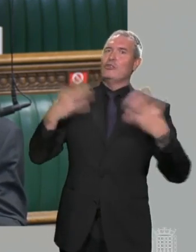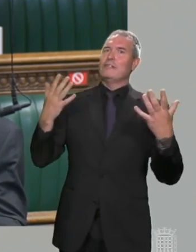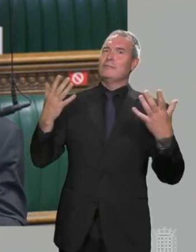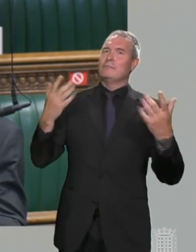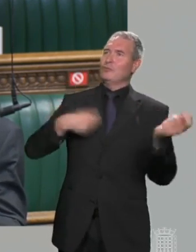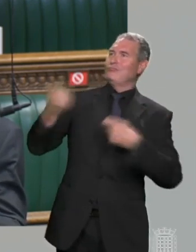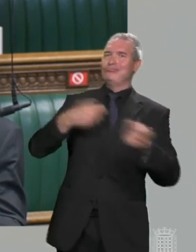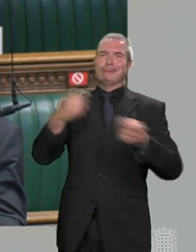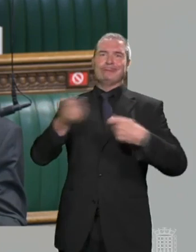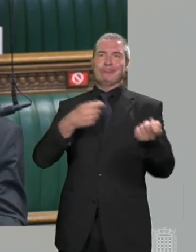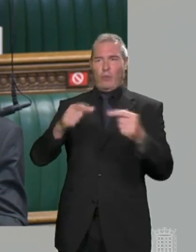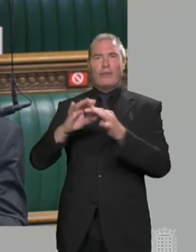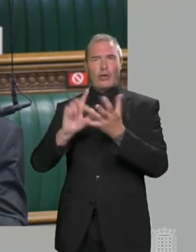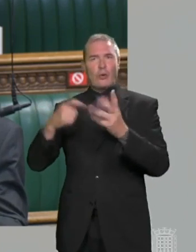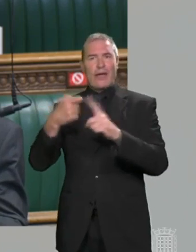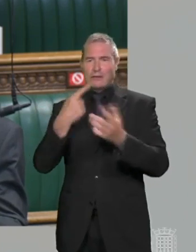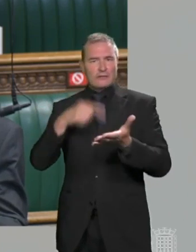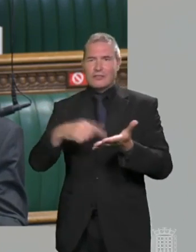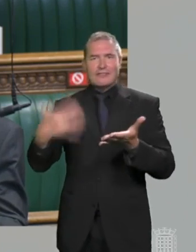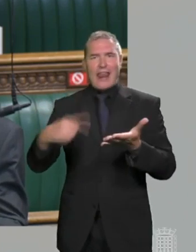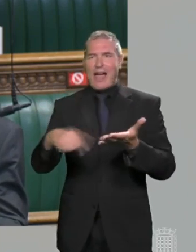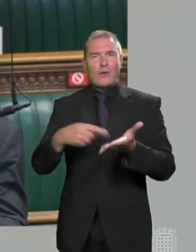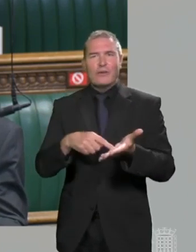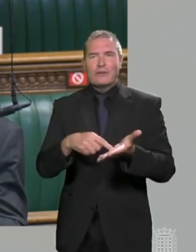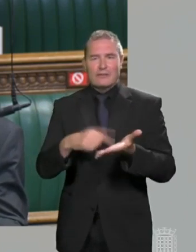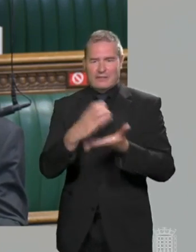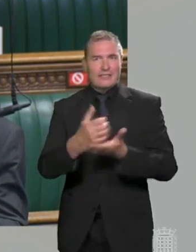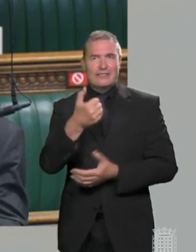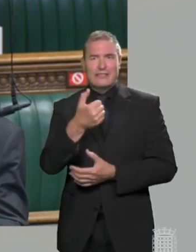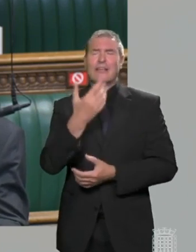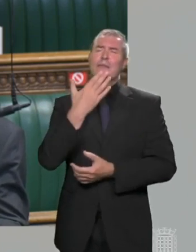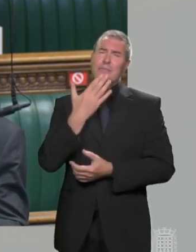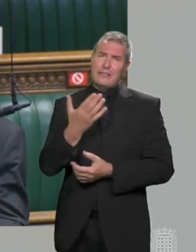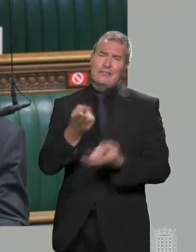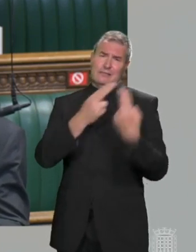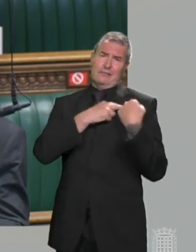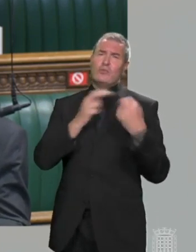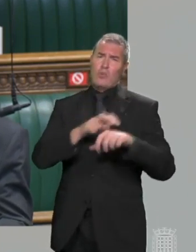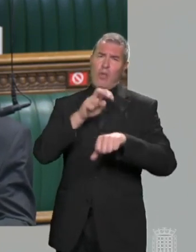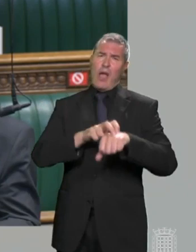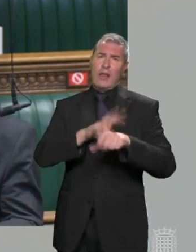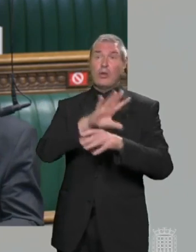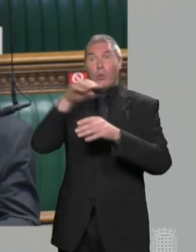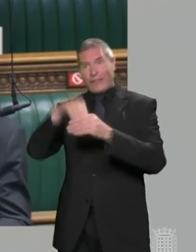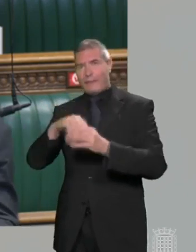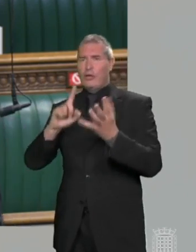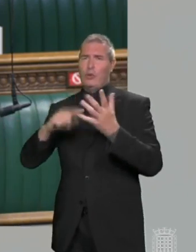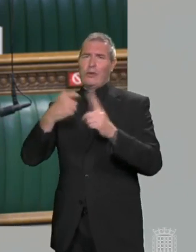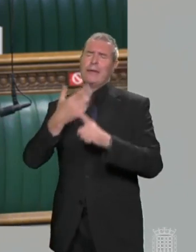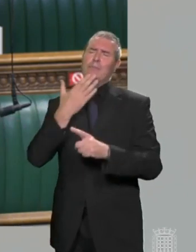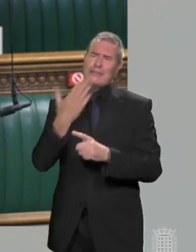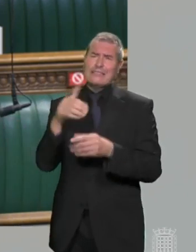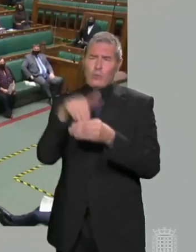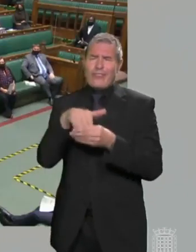of this United Kingdom? And will he commit to fully restoring Northern Ireland's place within the UK internal